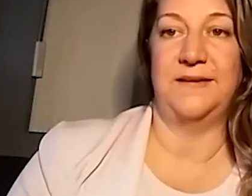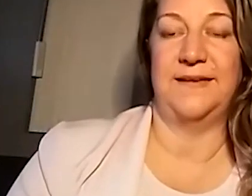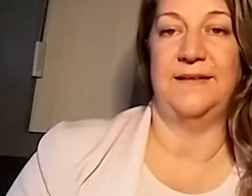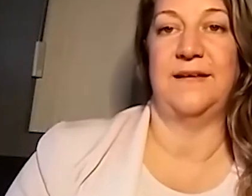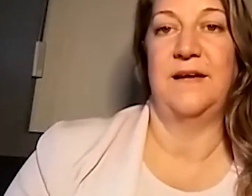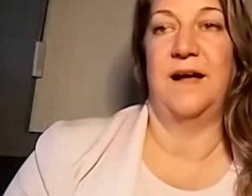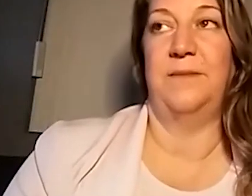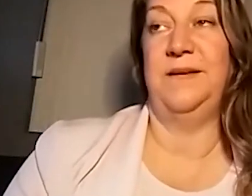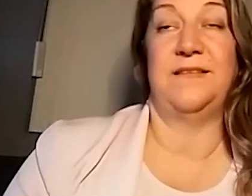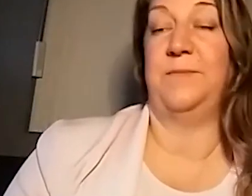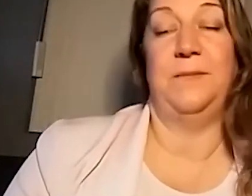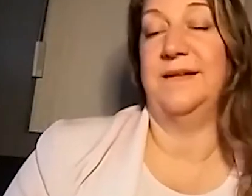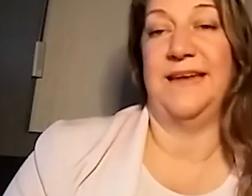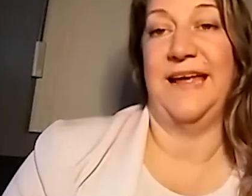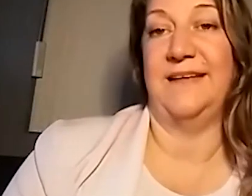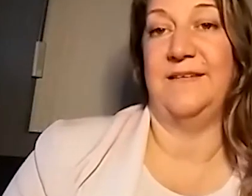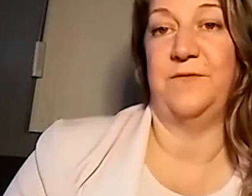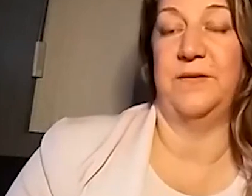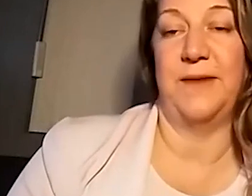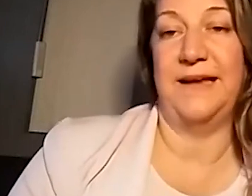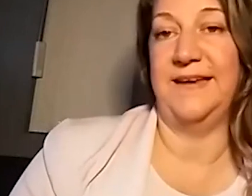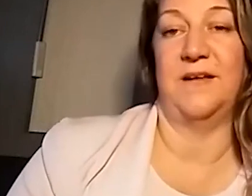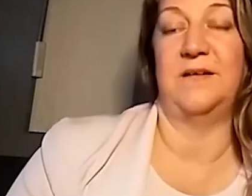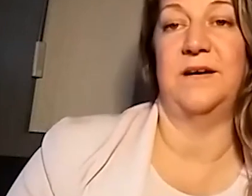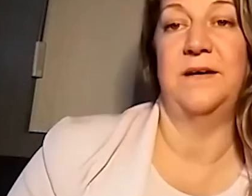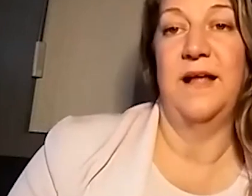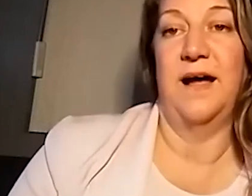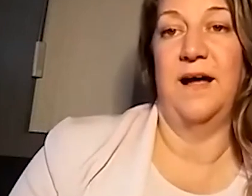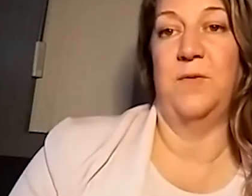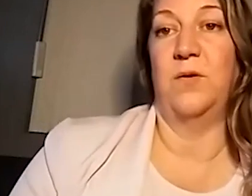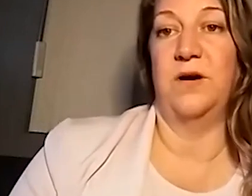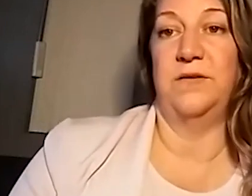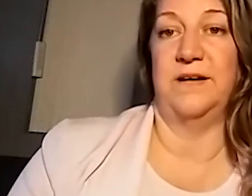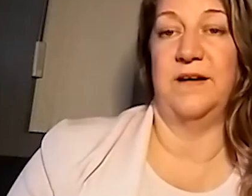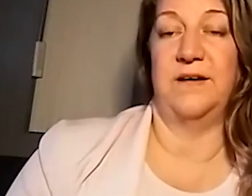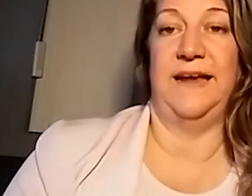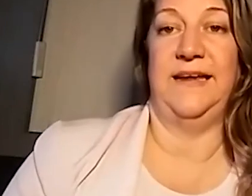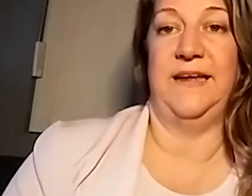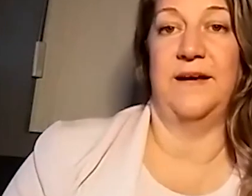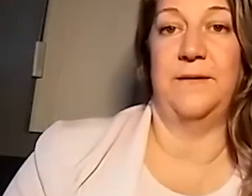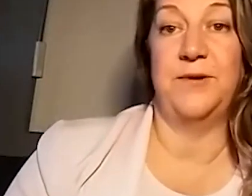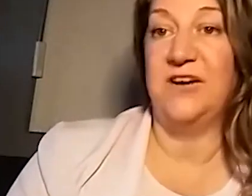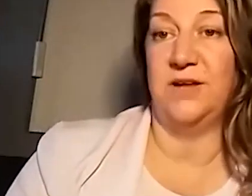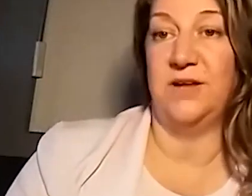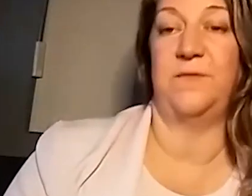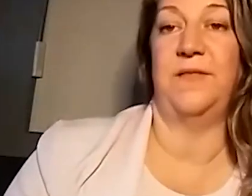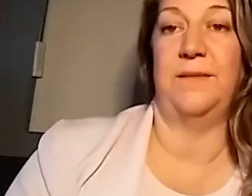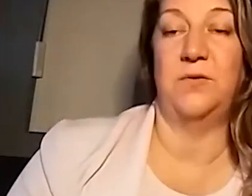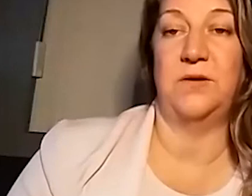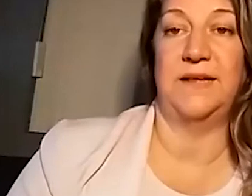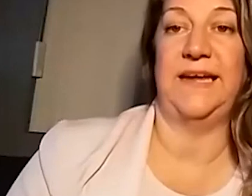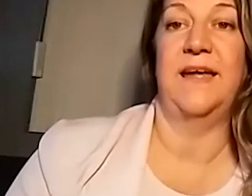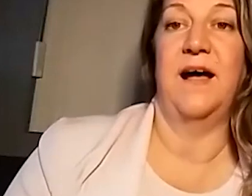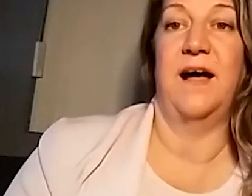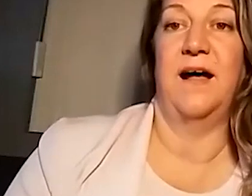into homelessness, um, because they can't afford the rent any longer, um, or there aren't any, um, protections for them